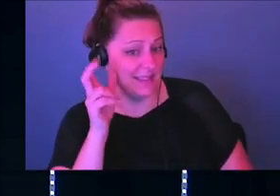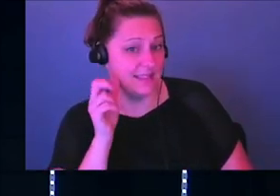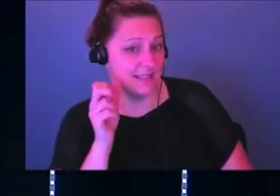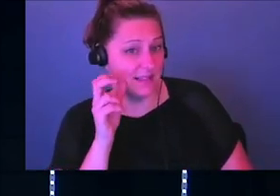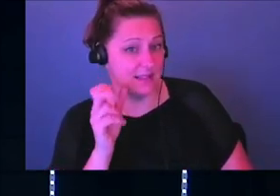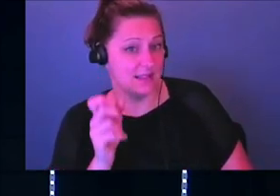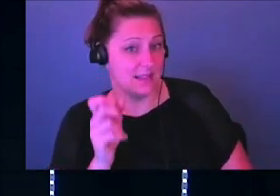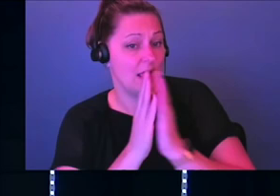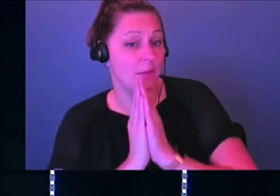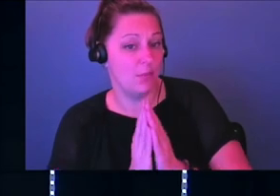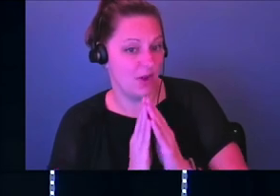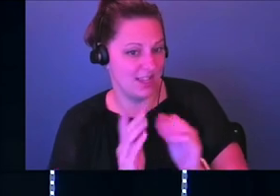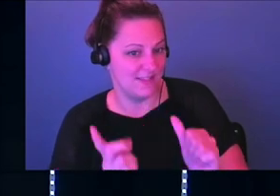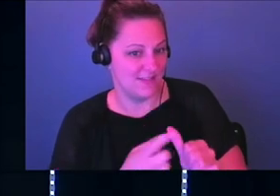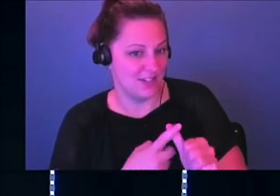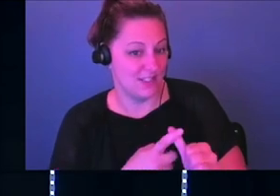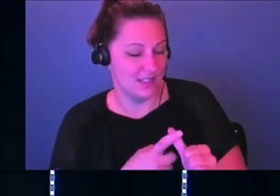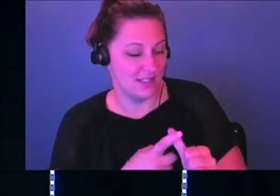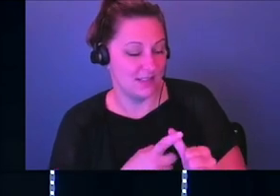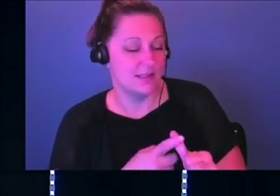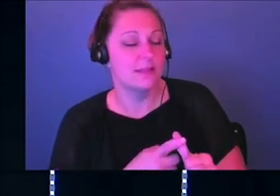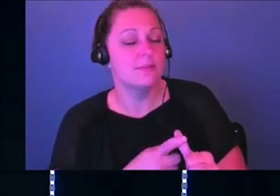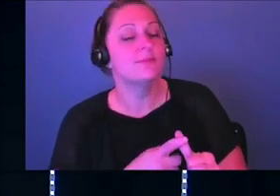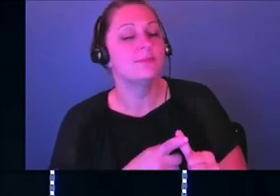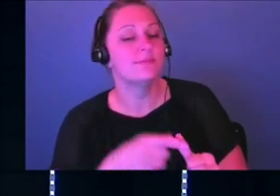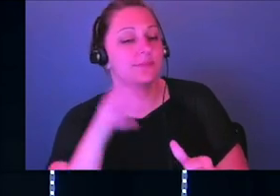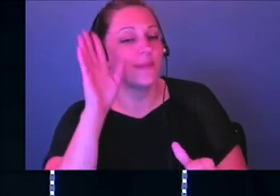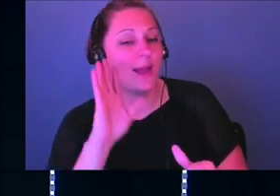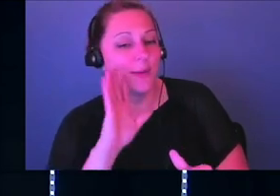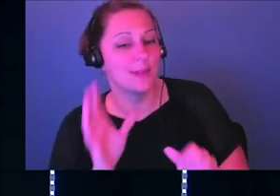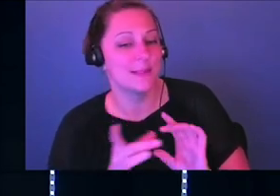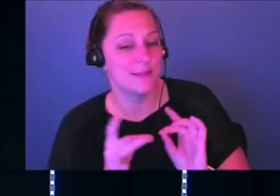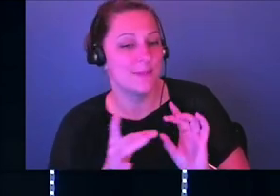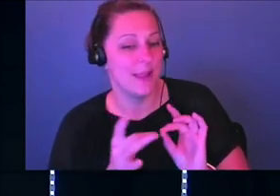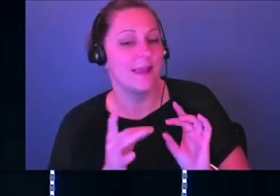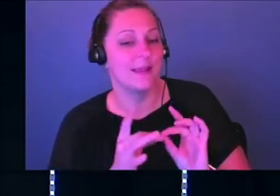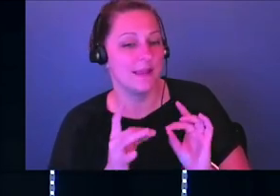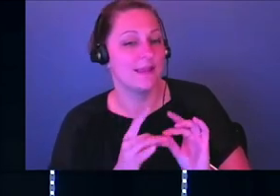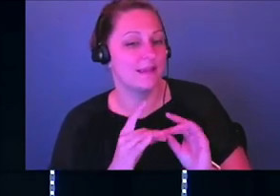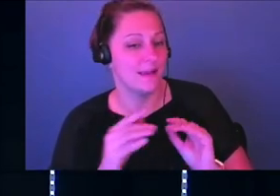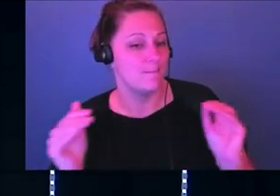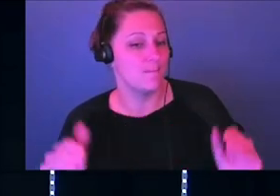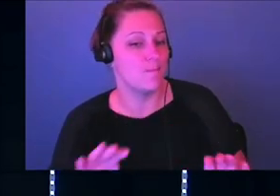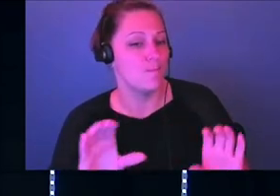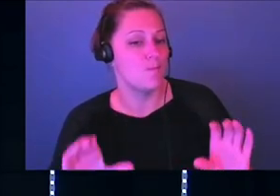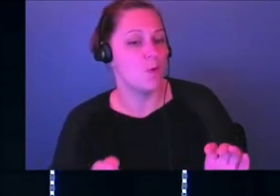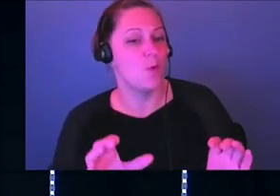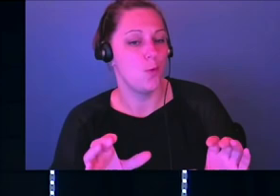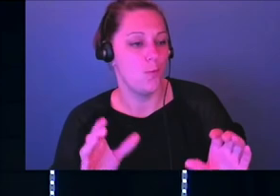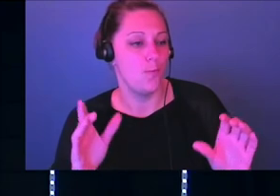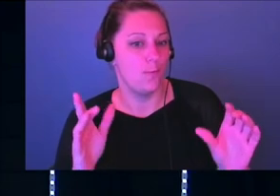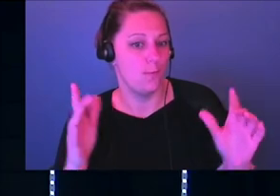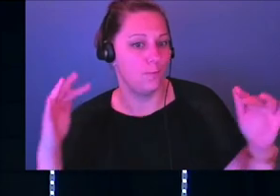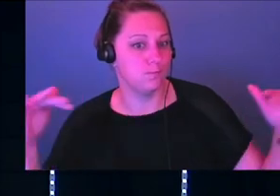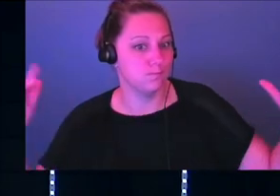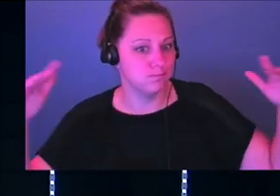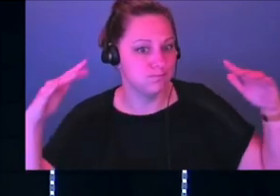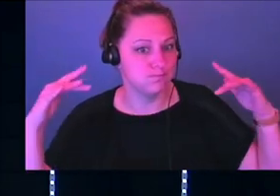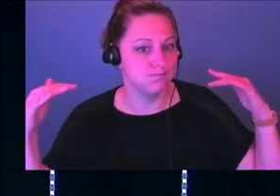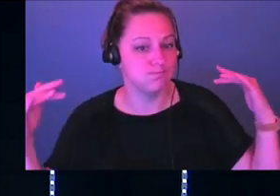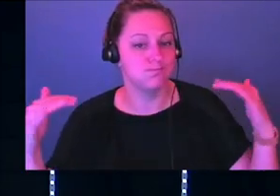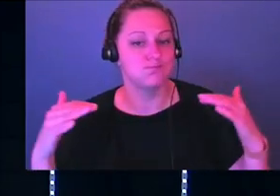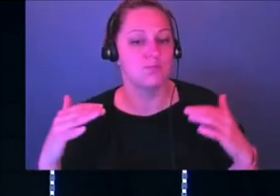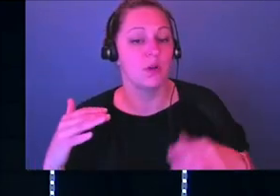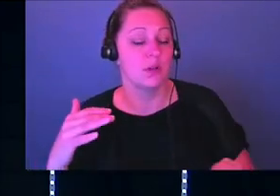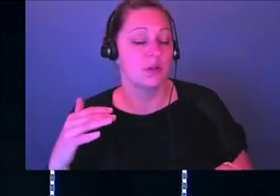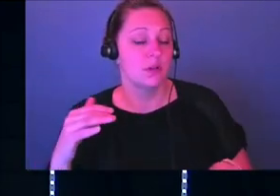and we praise first, God speaks. He speaks and he moves in us, around us. But we've got to get